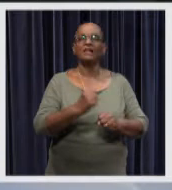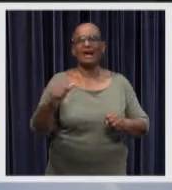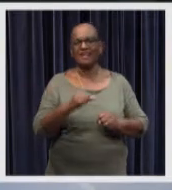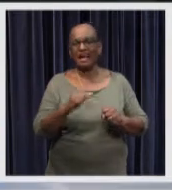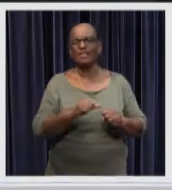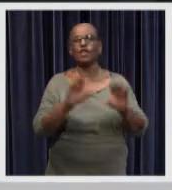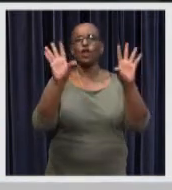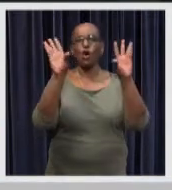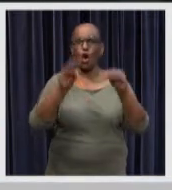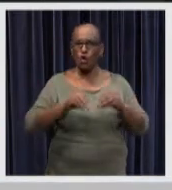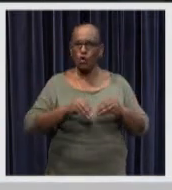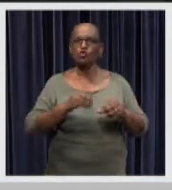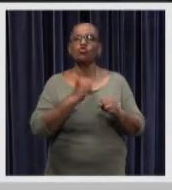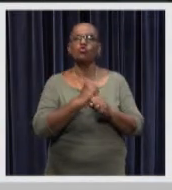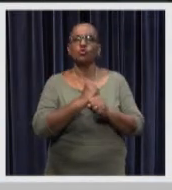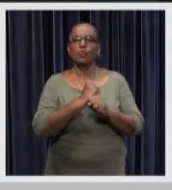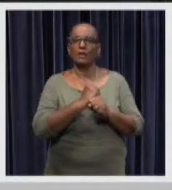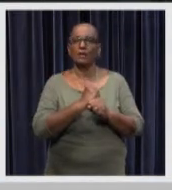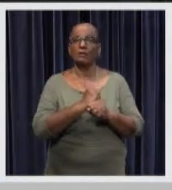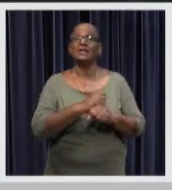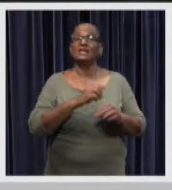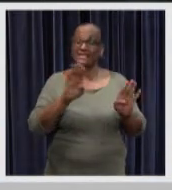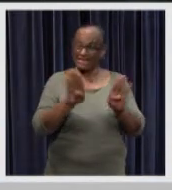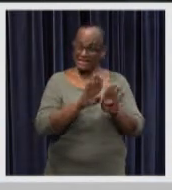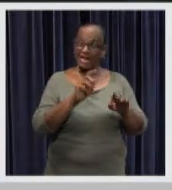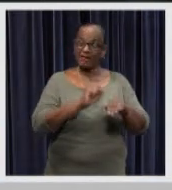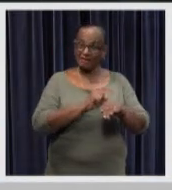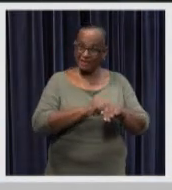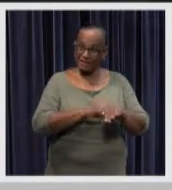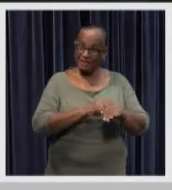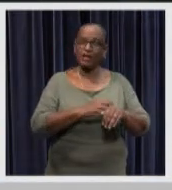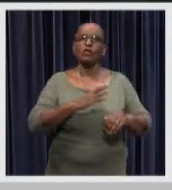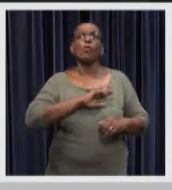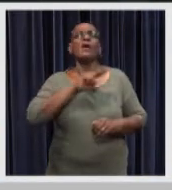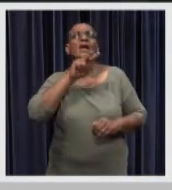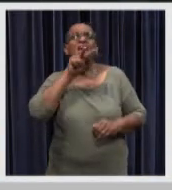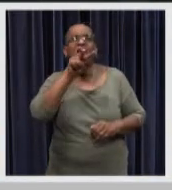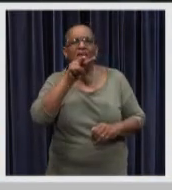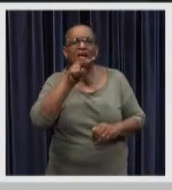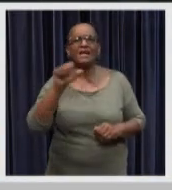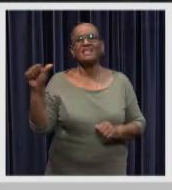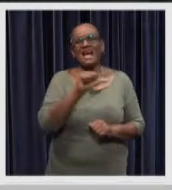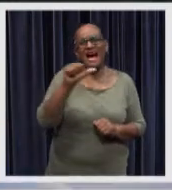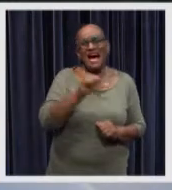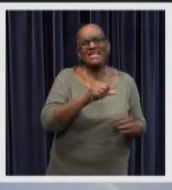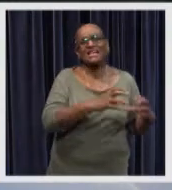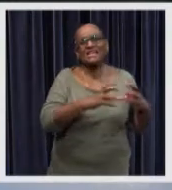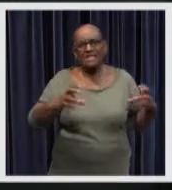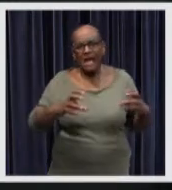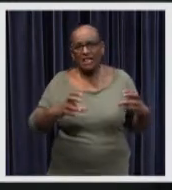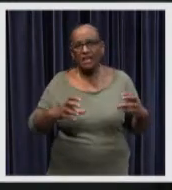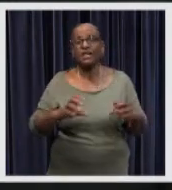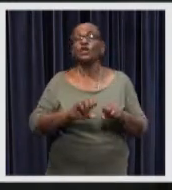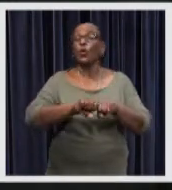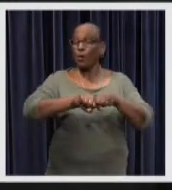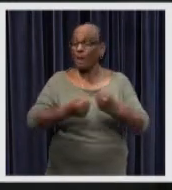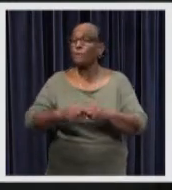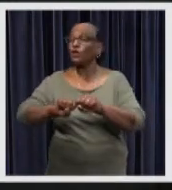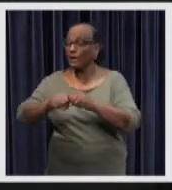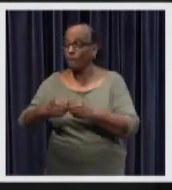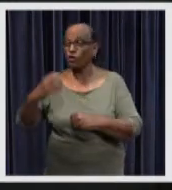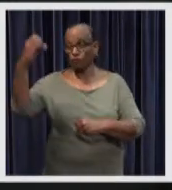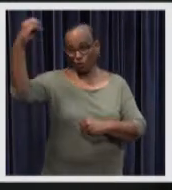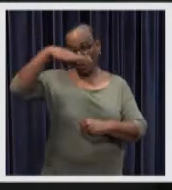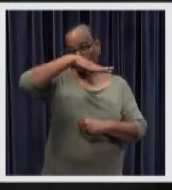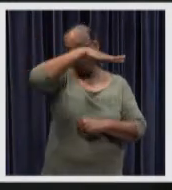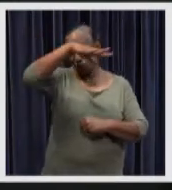between now and the next conference work has to be done on the conclusion at the conference but at the same time